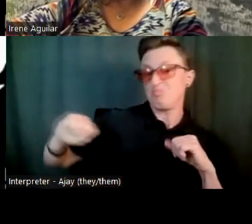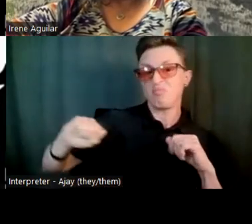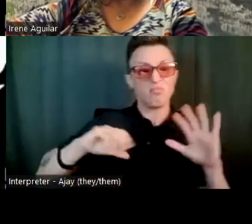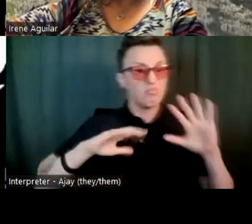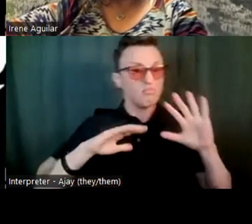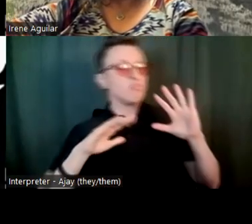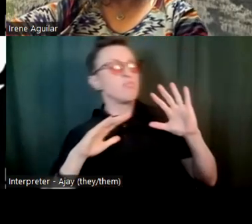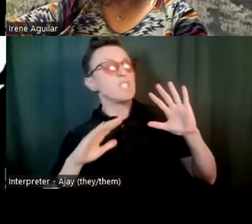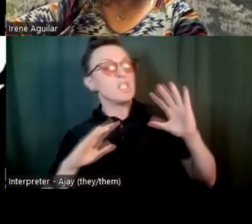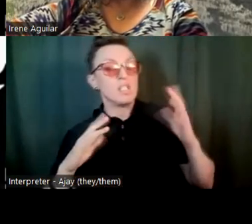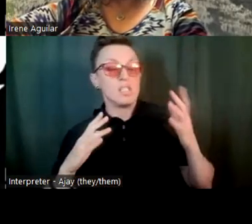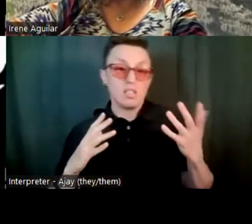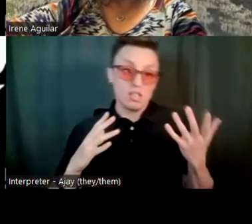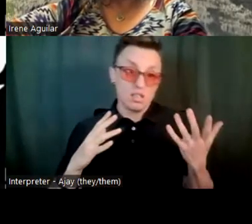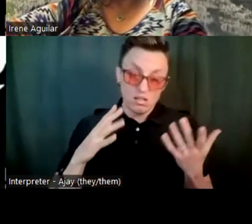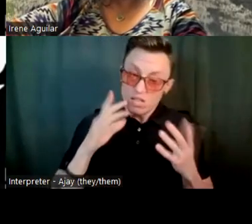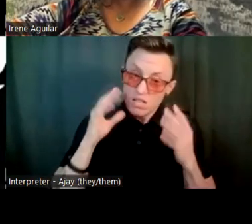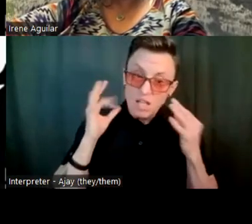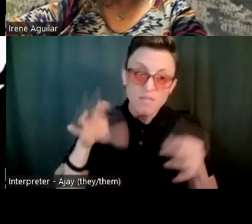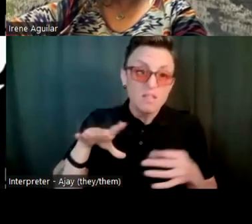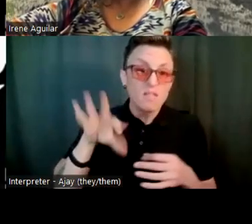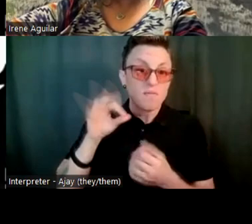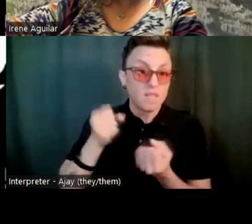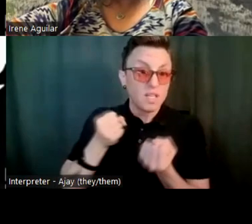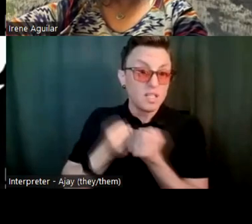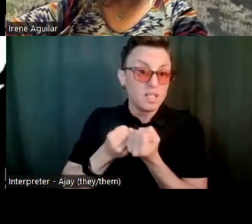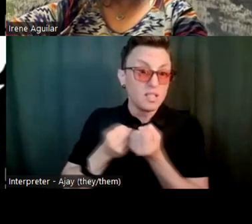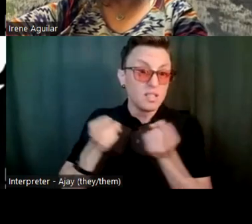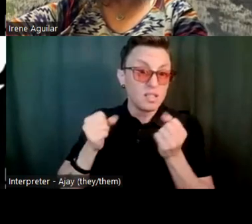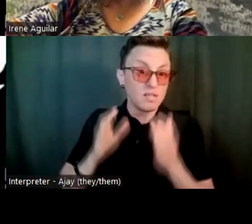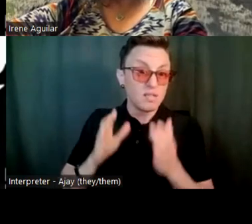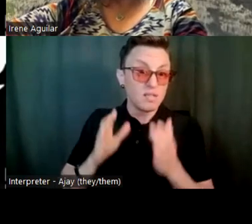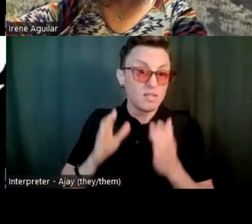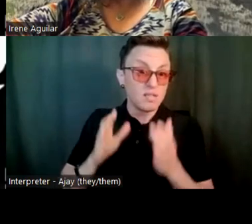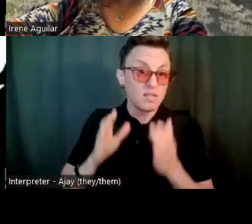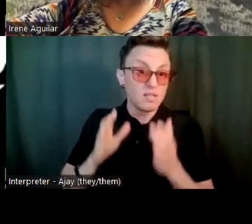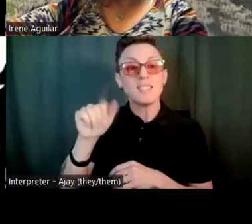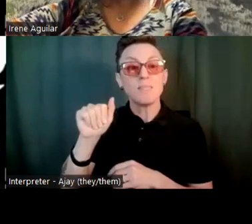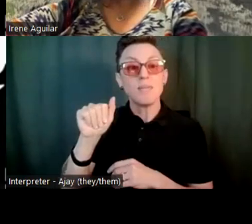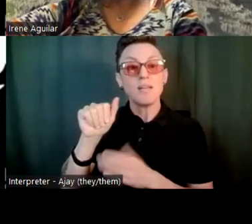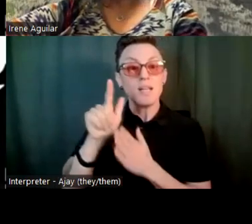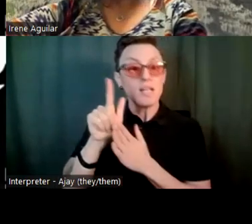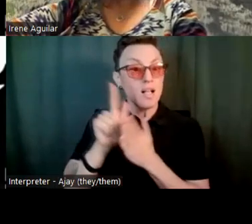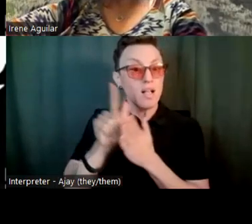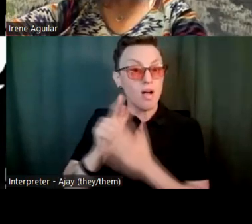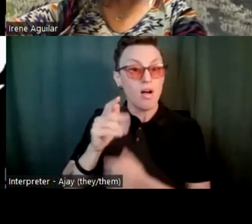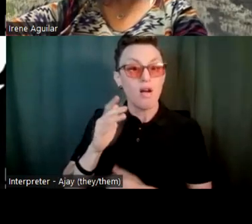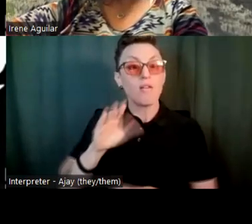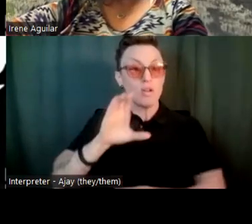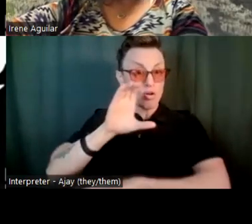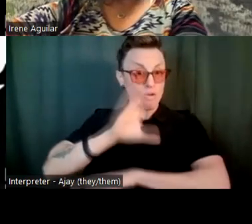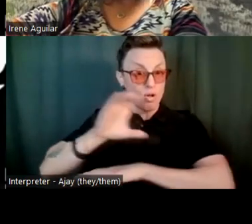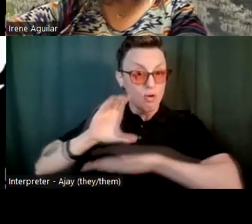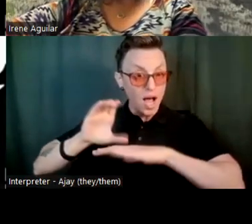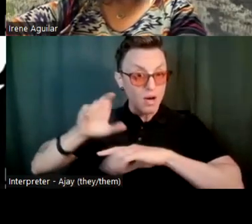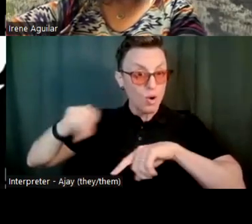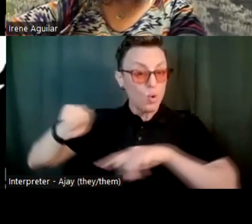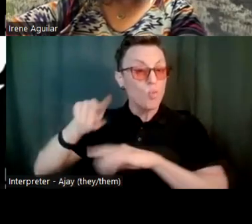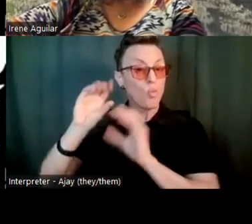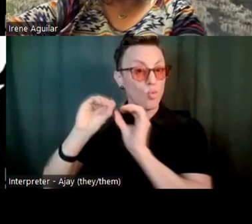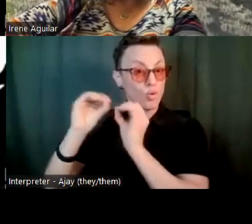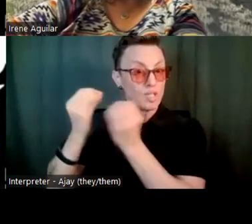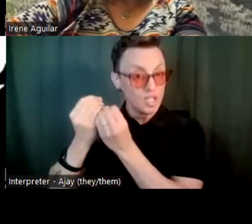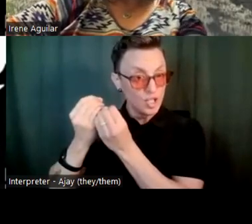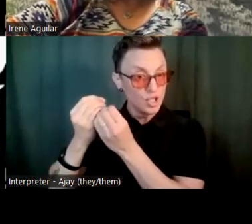get advocates to help you. I think, um, disability law Colorado also does advocacy for, um,